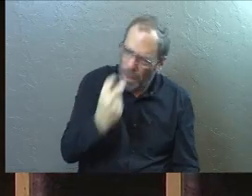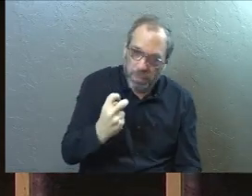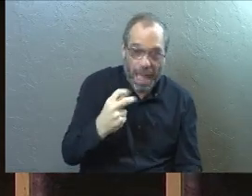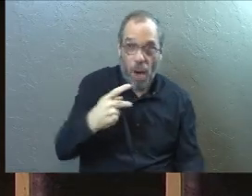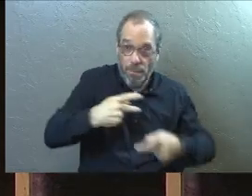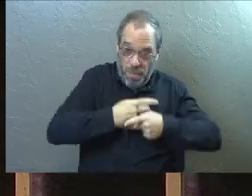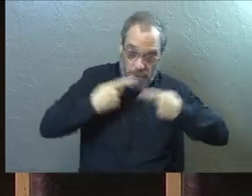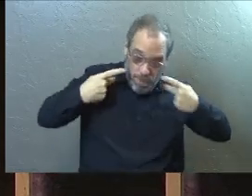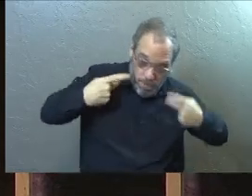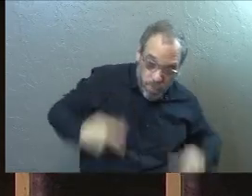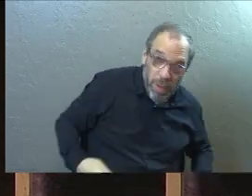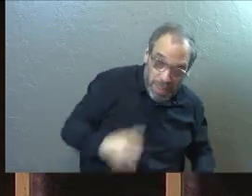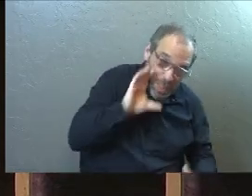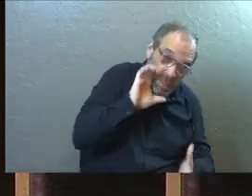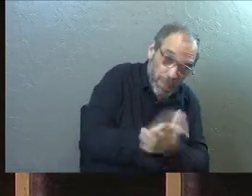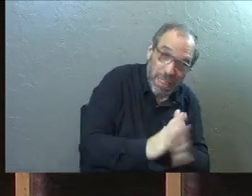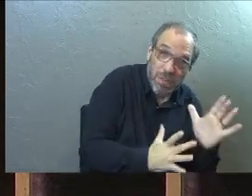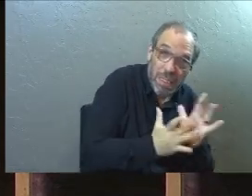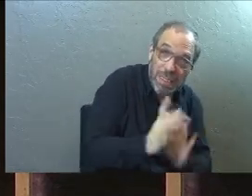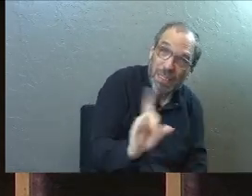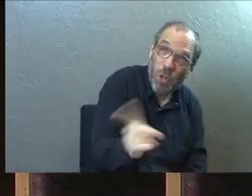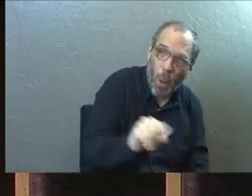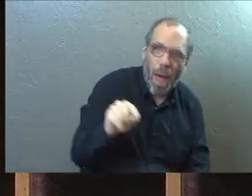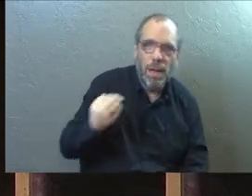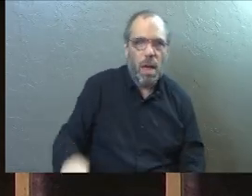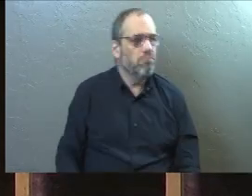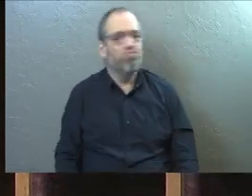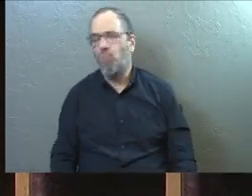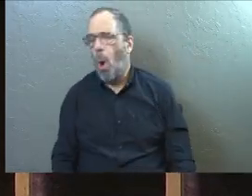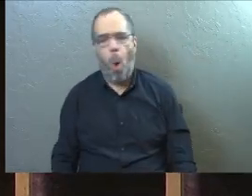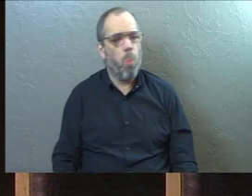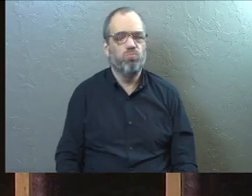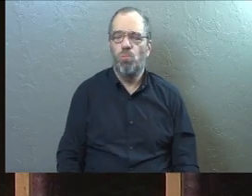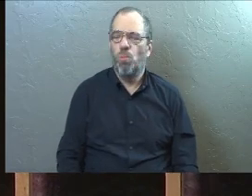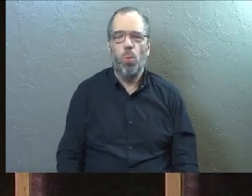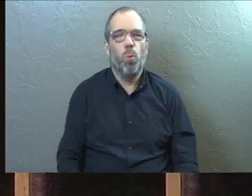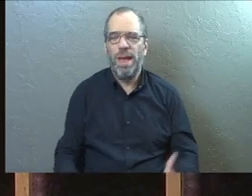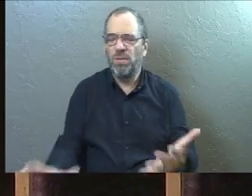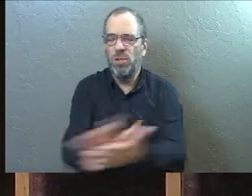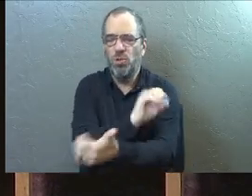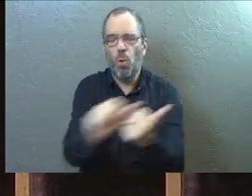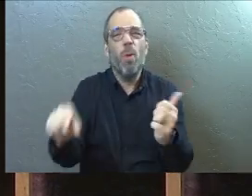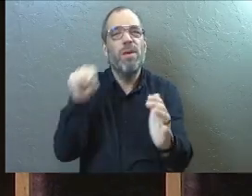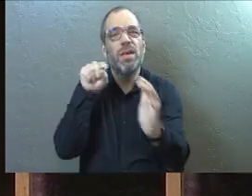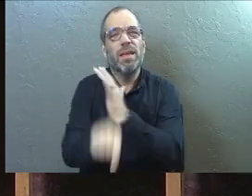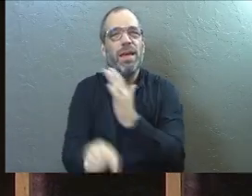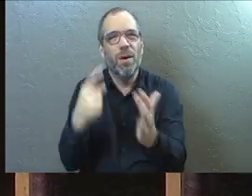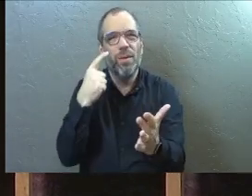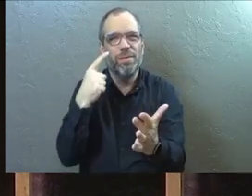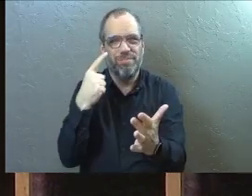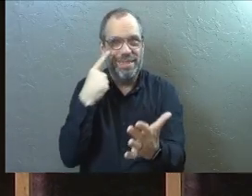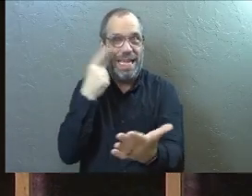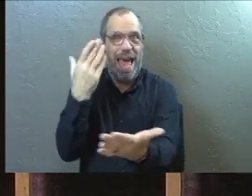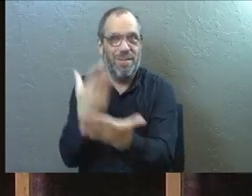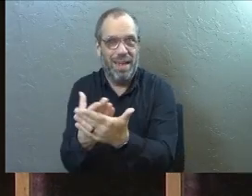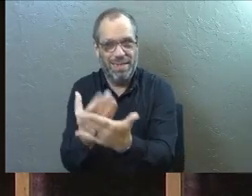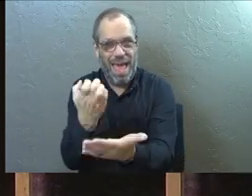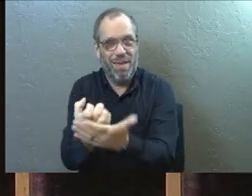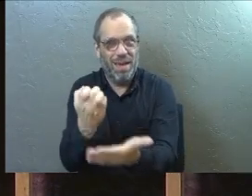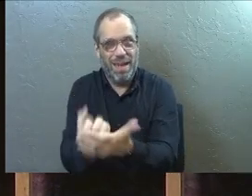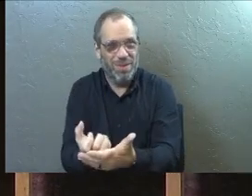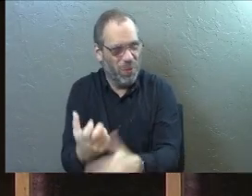of the priest deciding to believe in Jesus, they're like, we got to kill the evidence. That's some hard stuff, man.